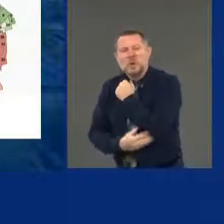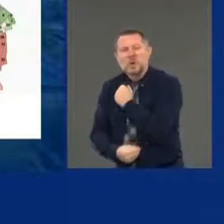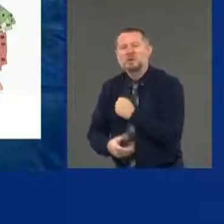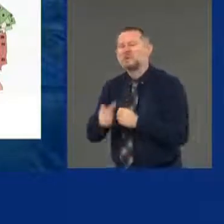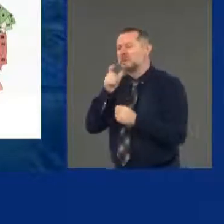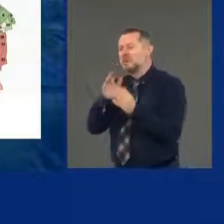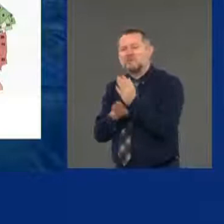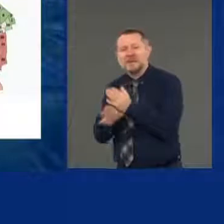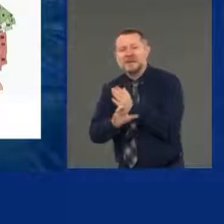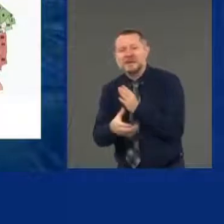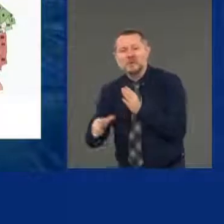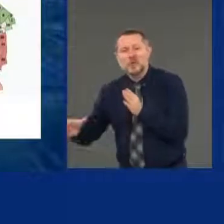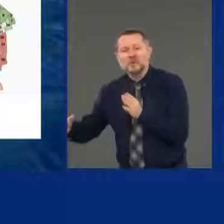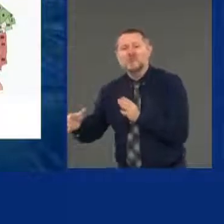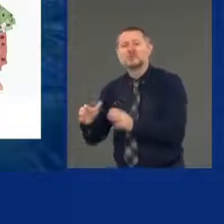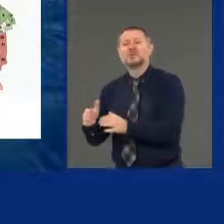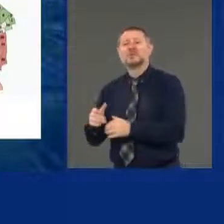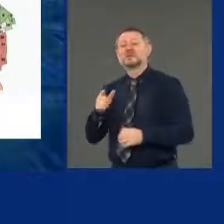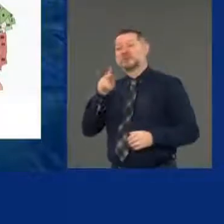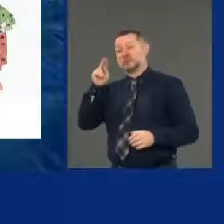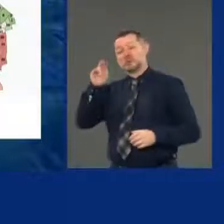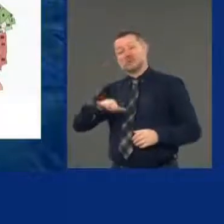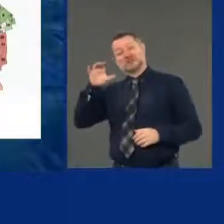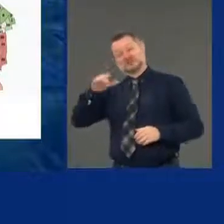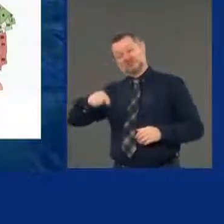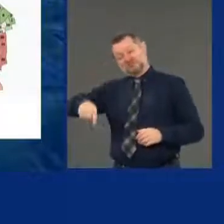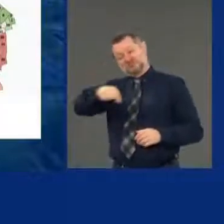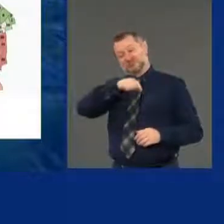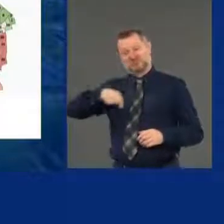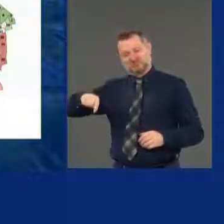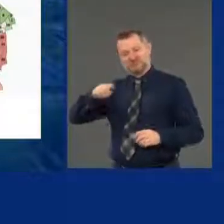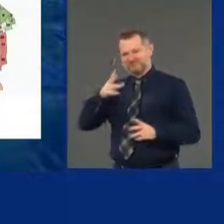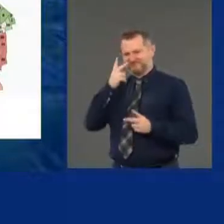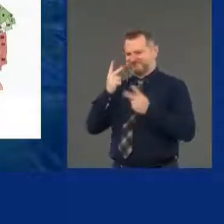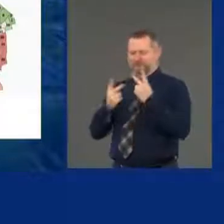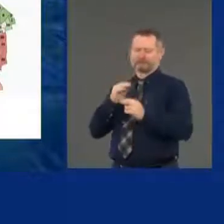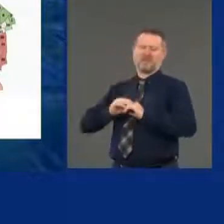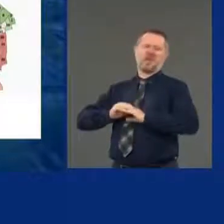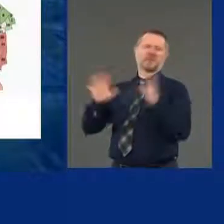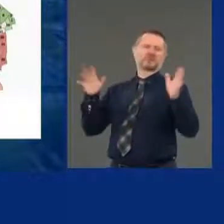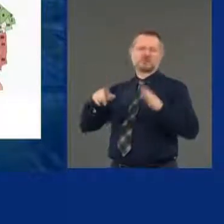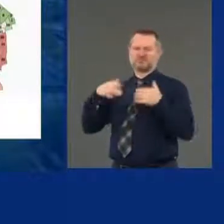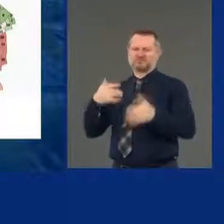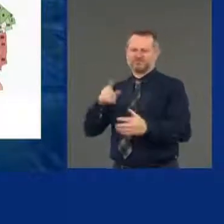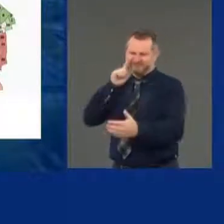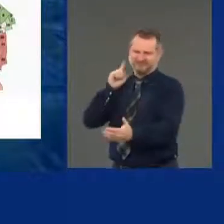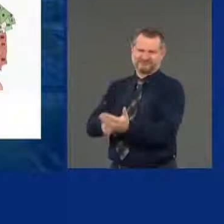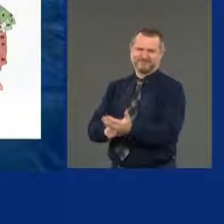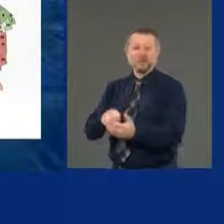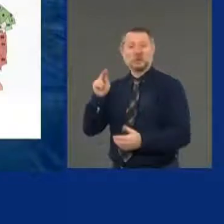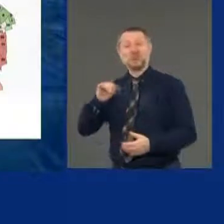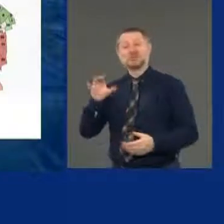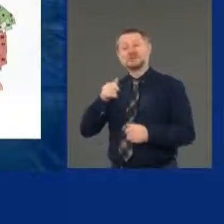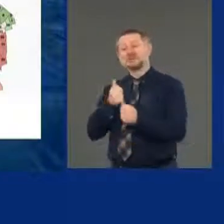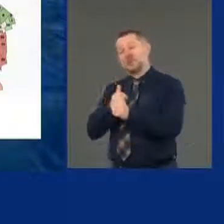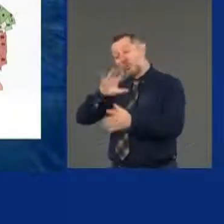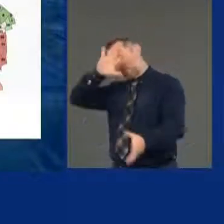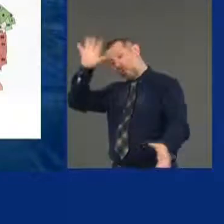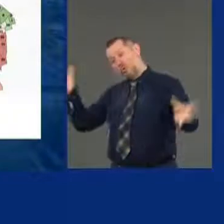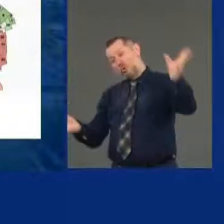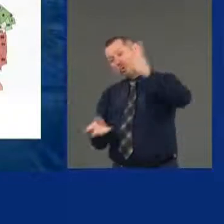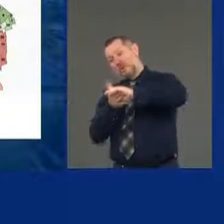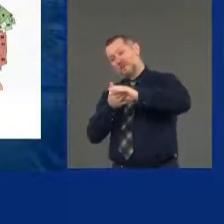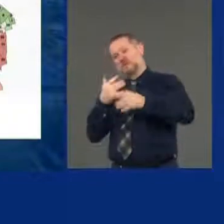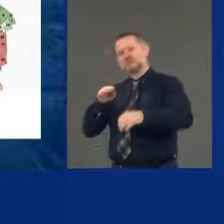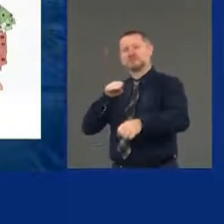that's probably most demonstrable. New York City, the overall infection rate was about 20%. We have